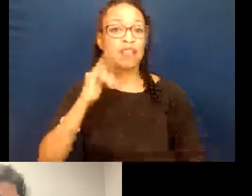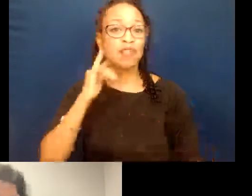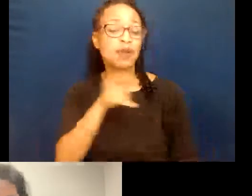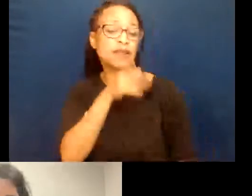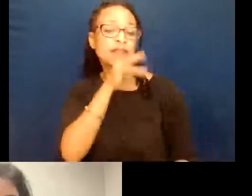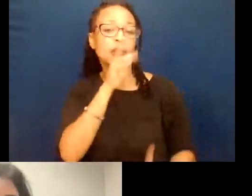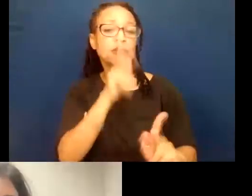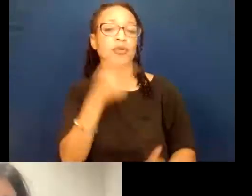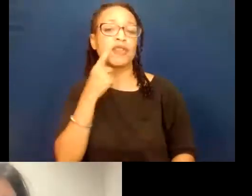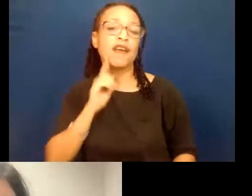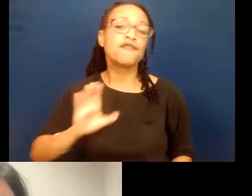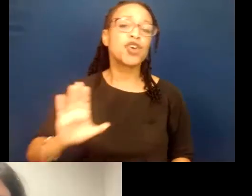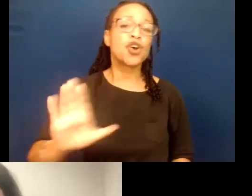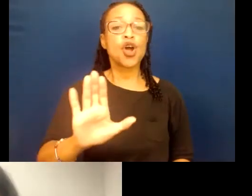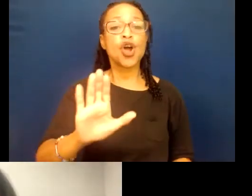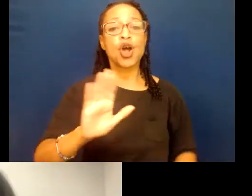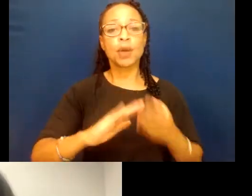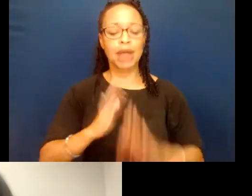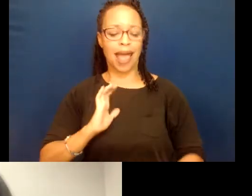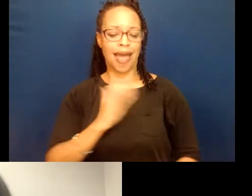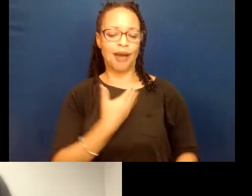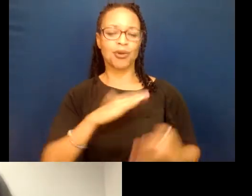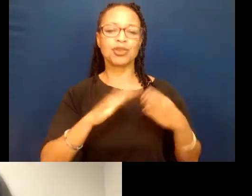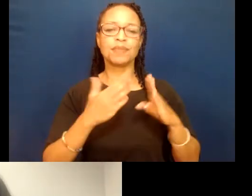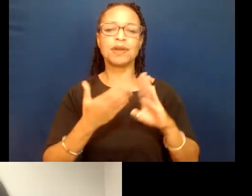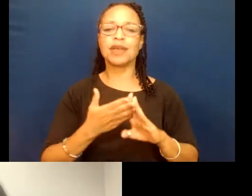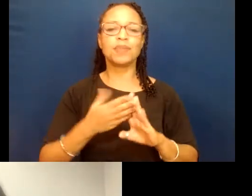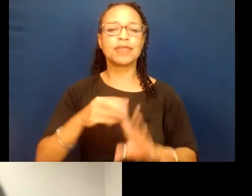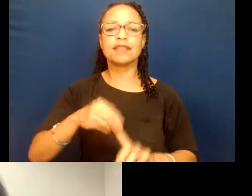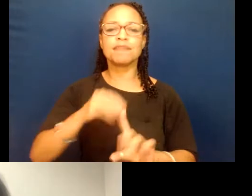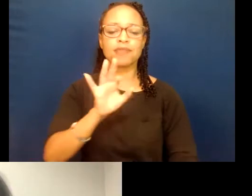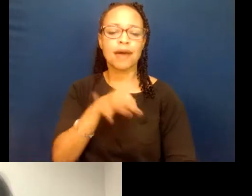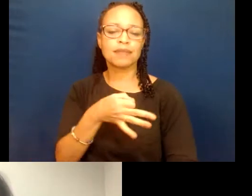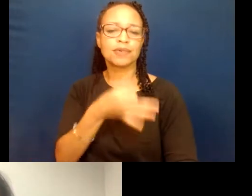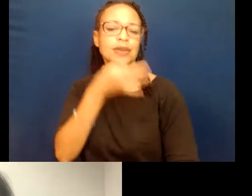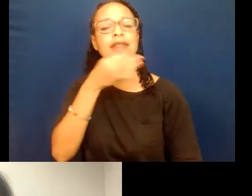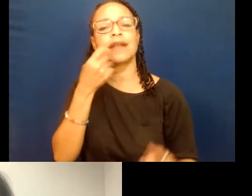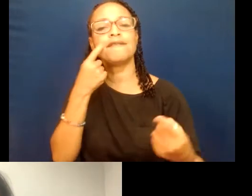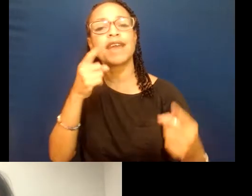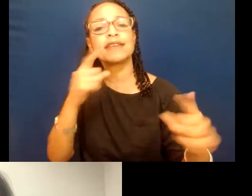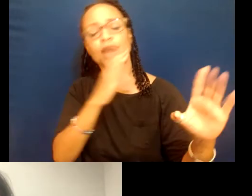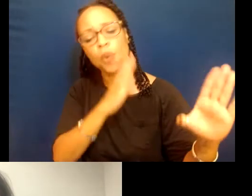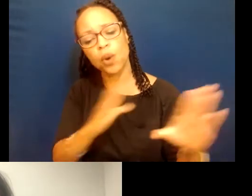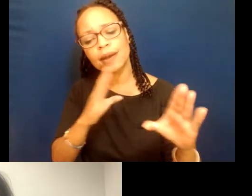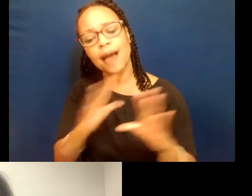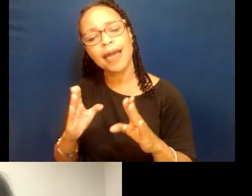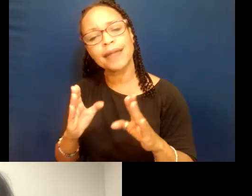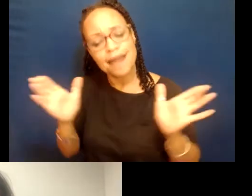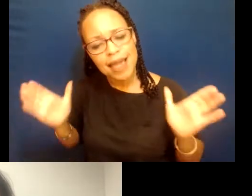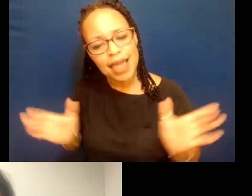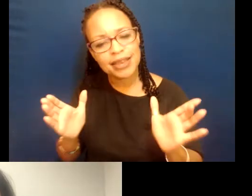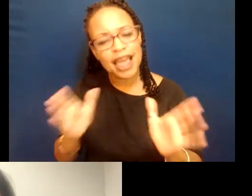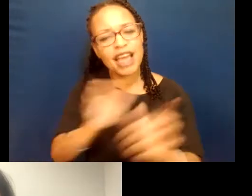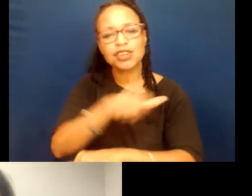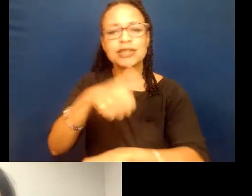her community, for our community, with a special expertise on how effectively organize, engage, and mobilize